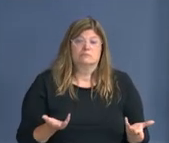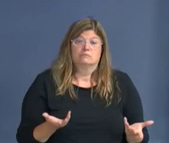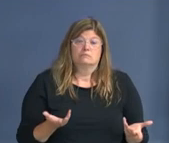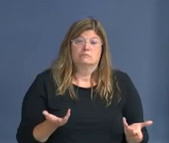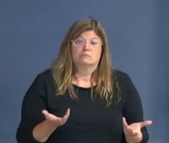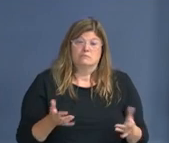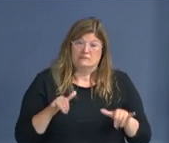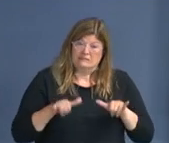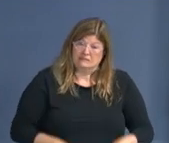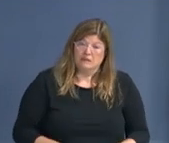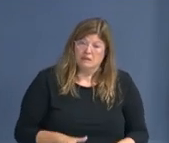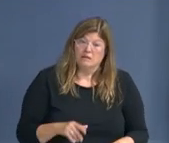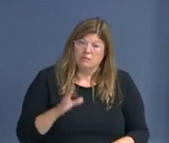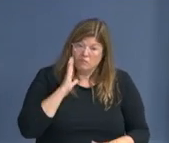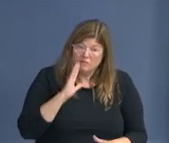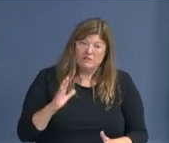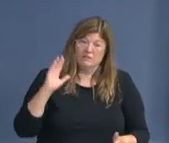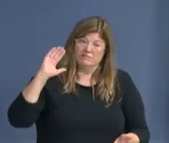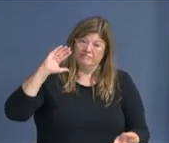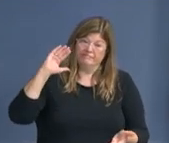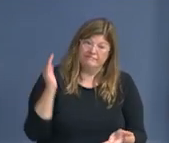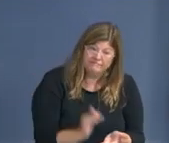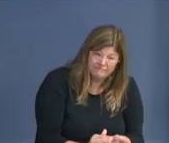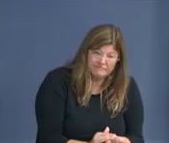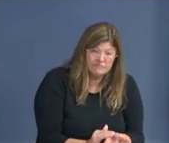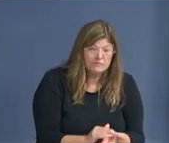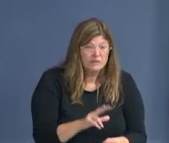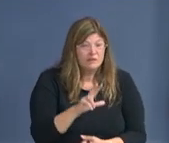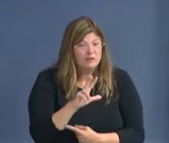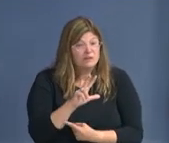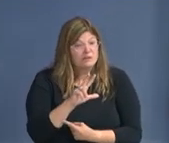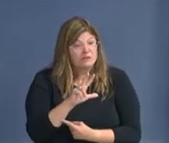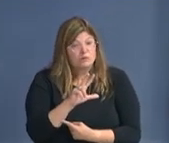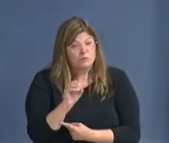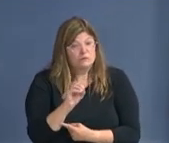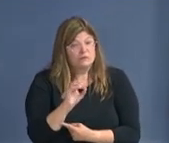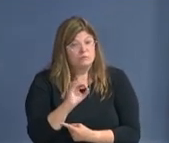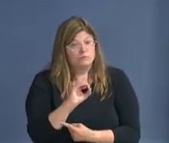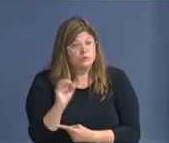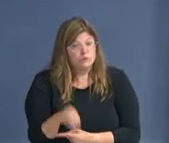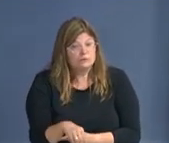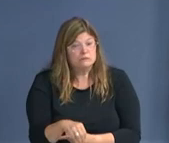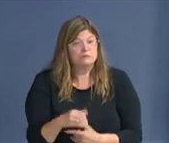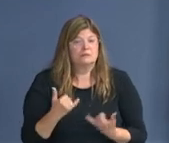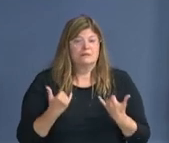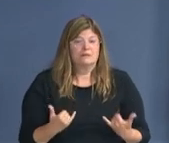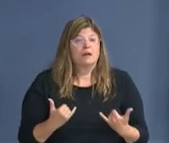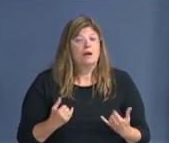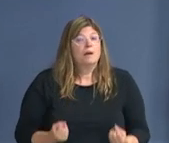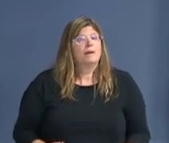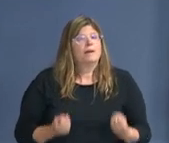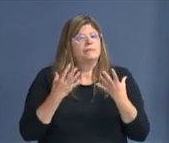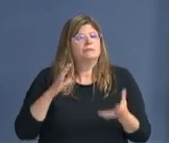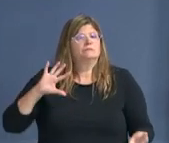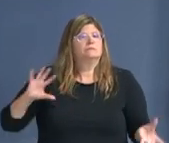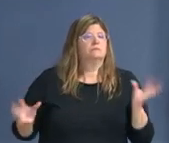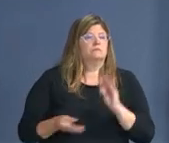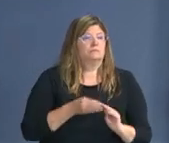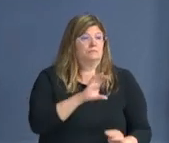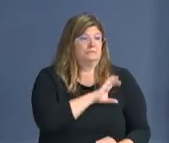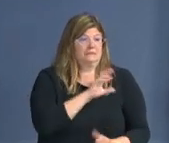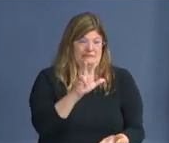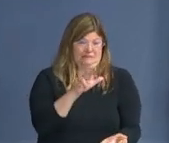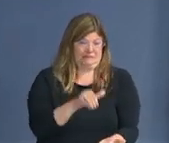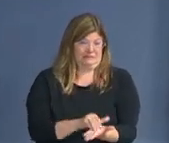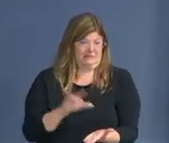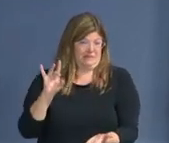We're at 3,700 to 3,800 right now. What's your take on that? I think that we have submitted